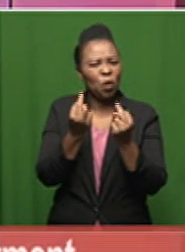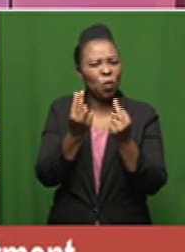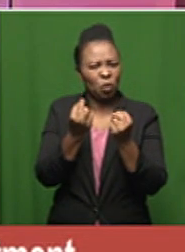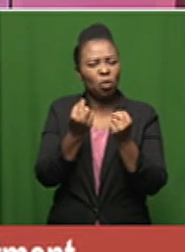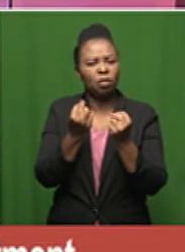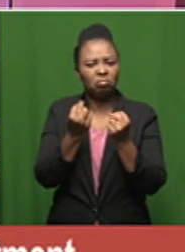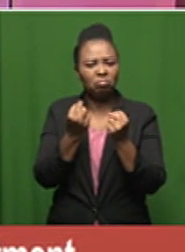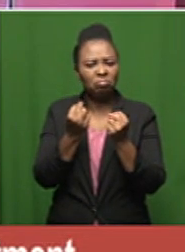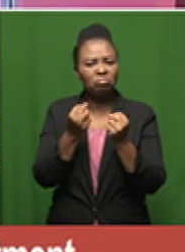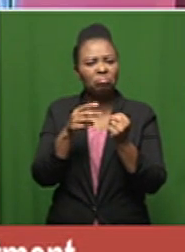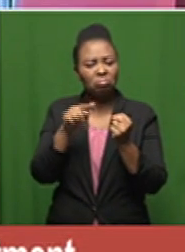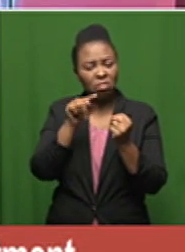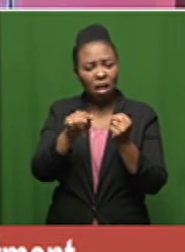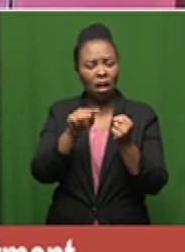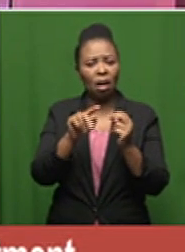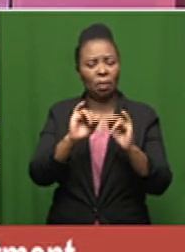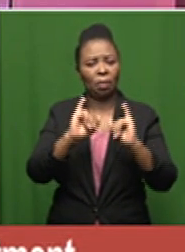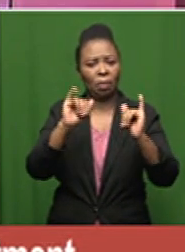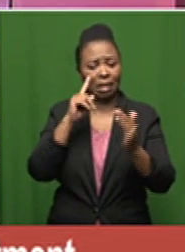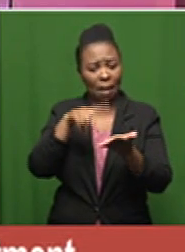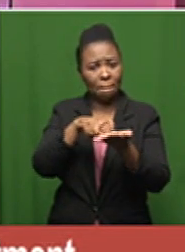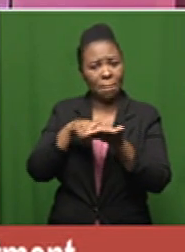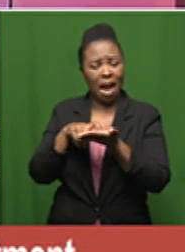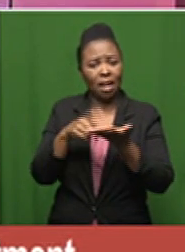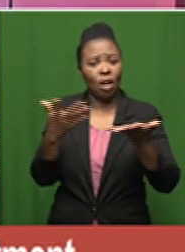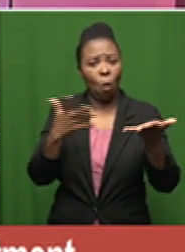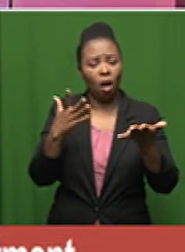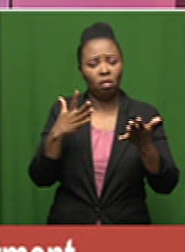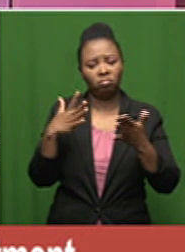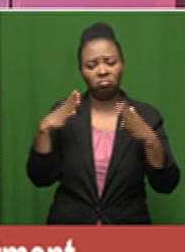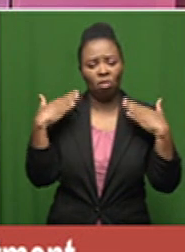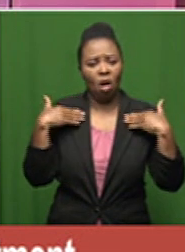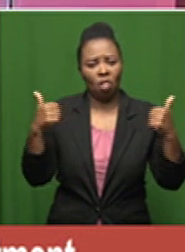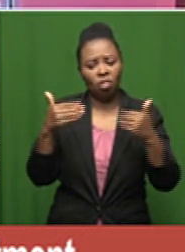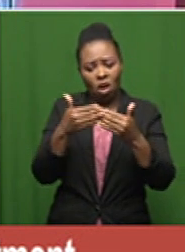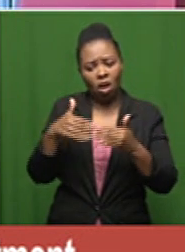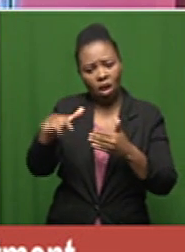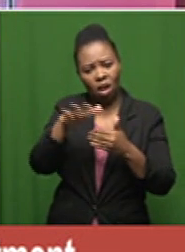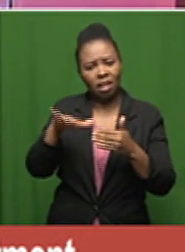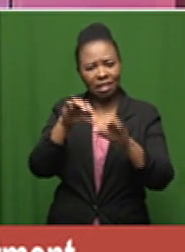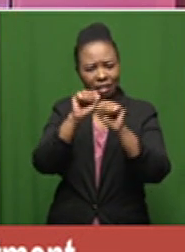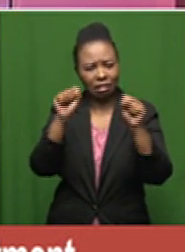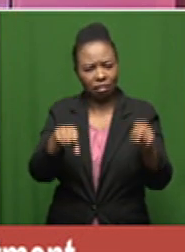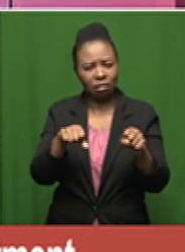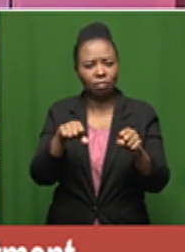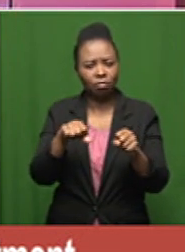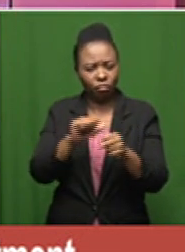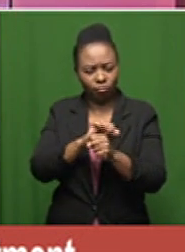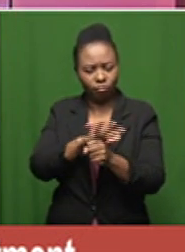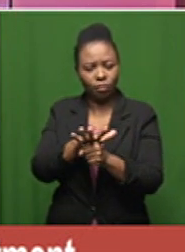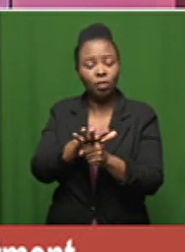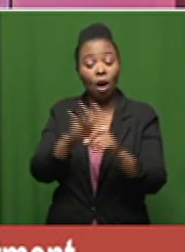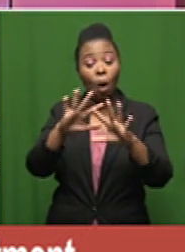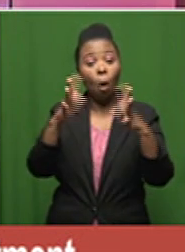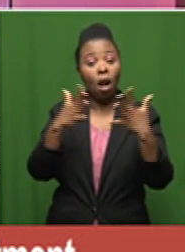unprecedented surge of demand on our health care systems created by the covert 19 pandemic according to the